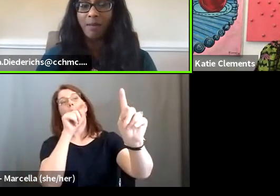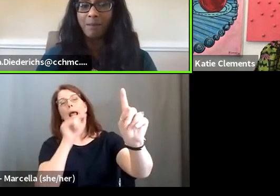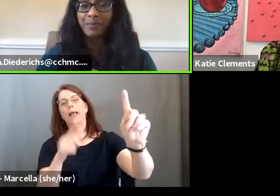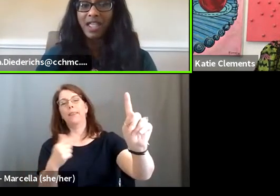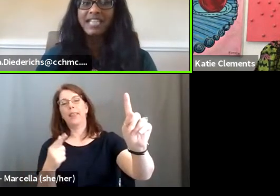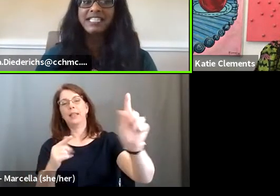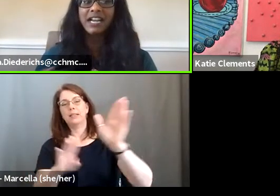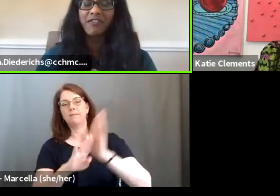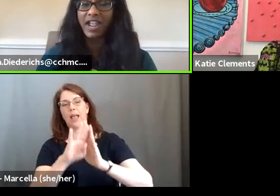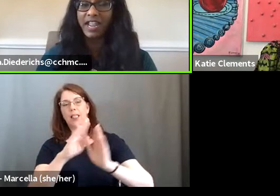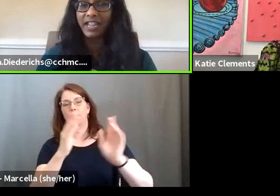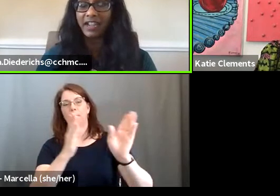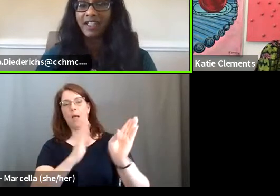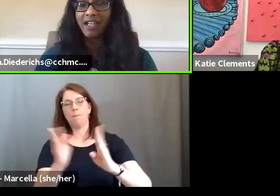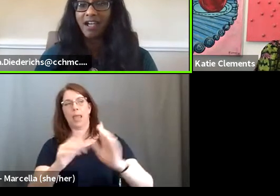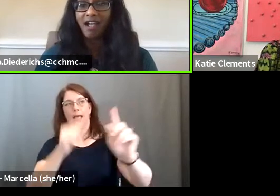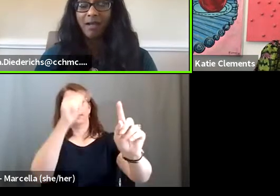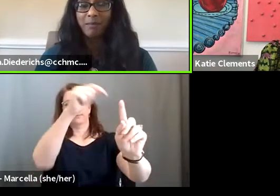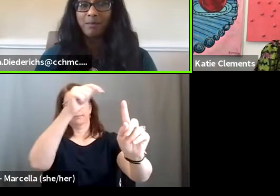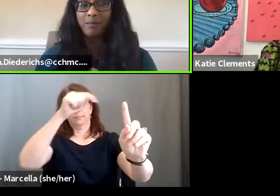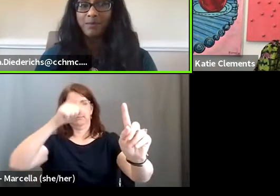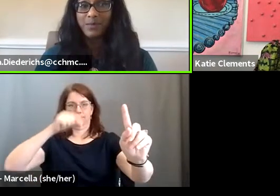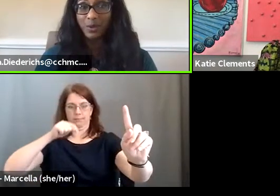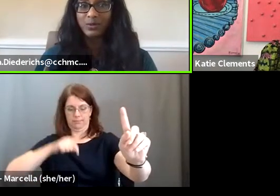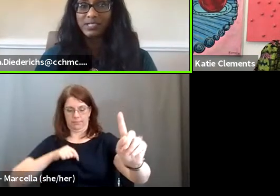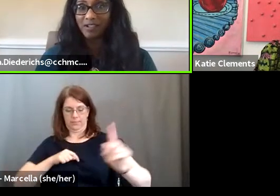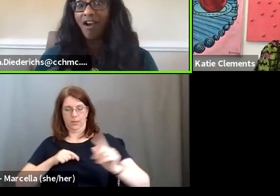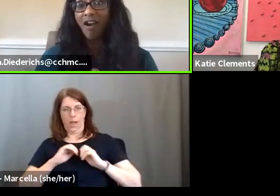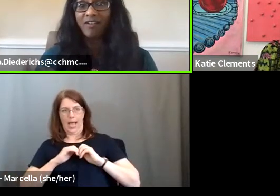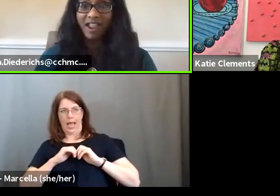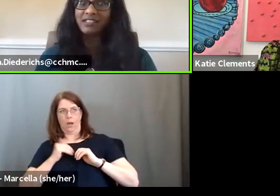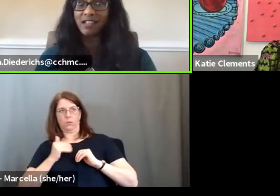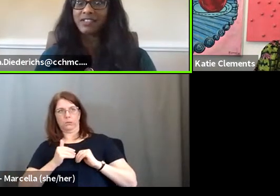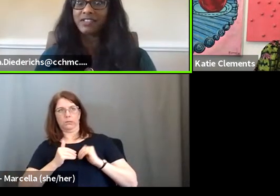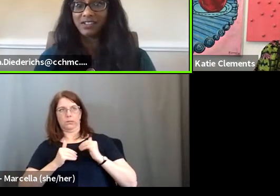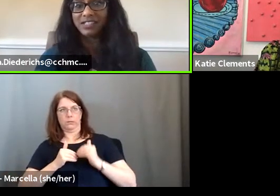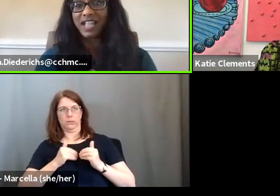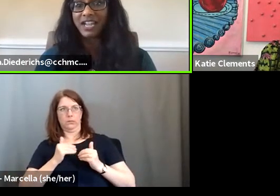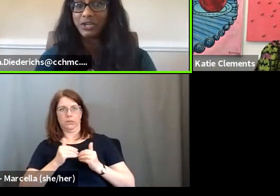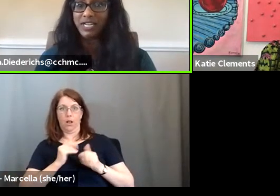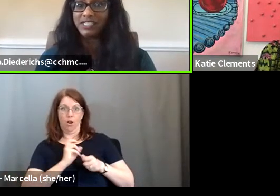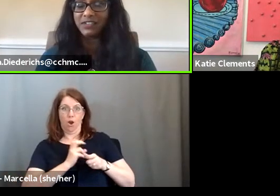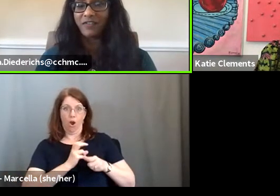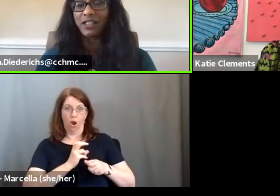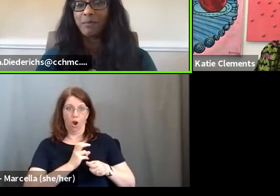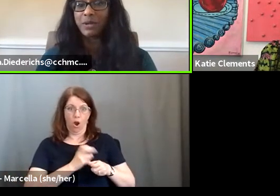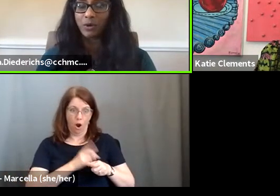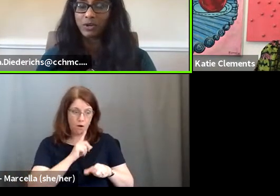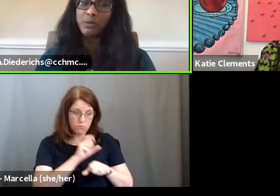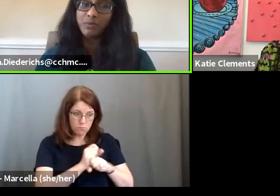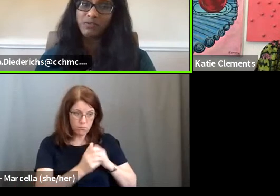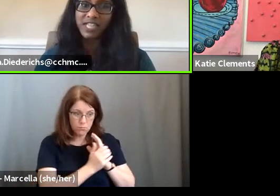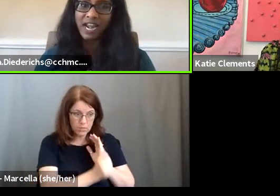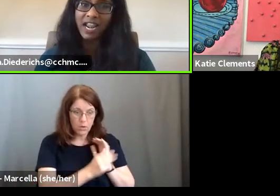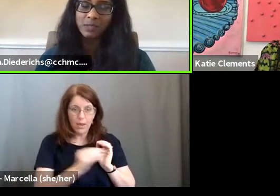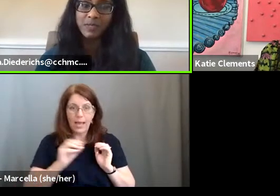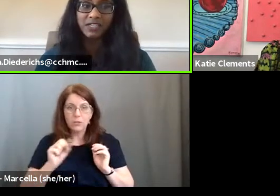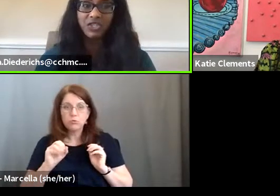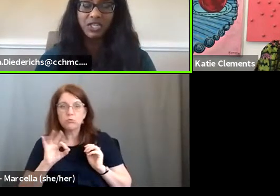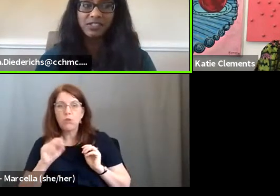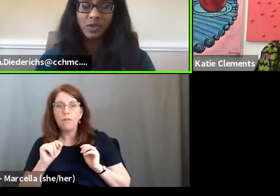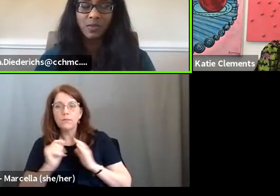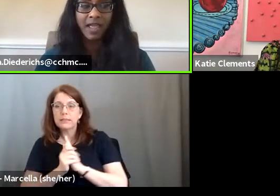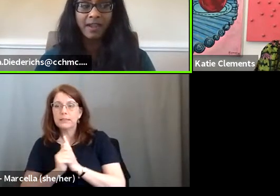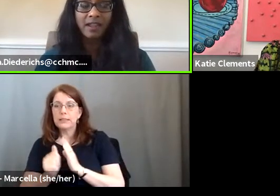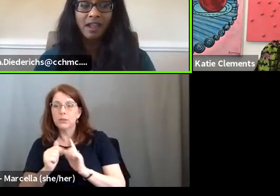of, um, identifying, um, those hard and soft skills that you need to develop in order to move to that next